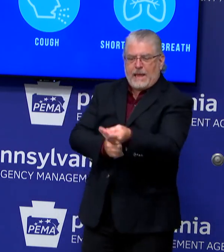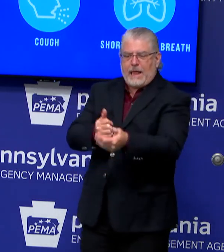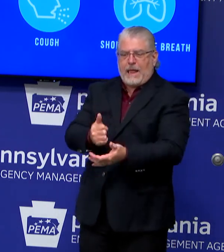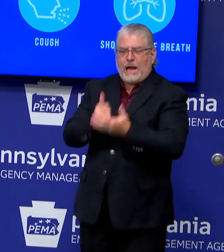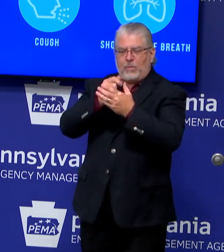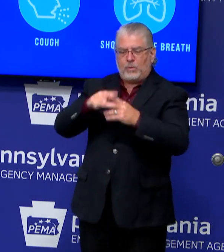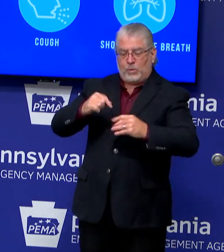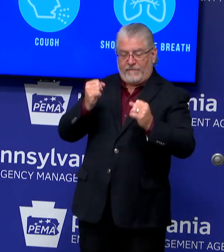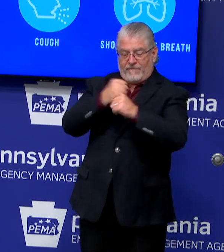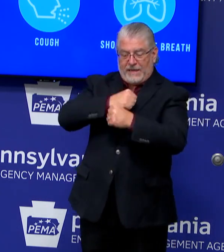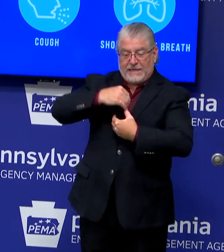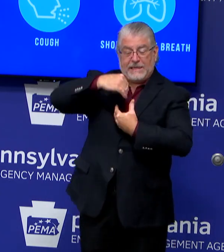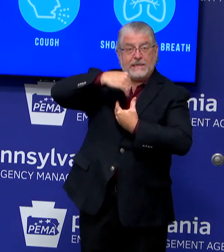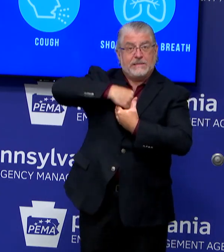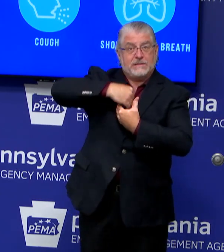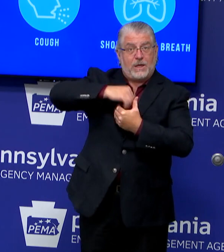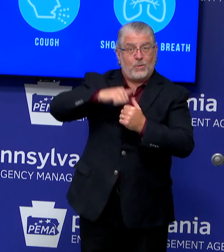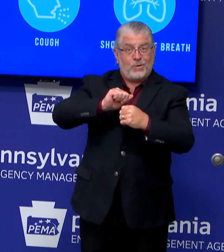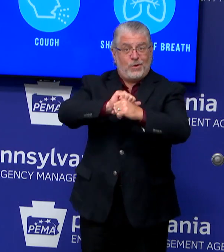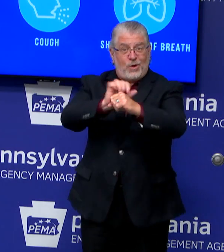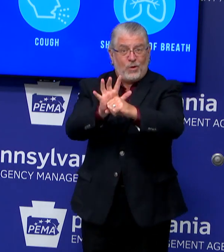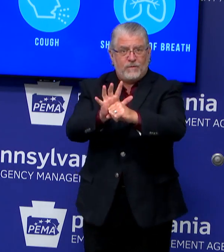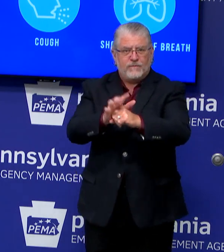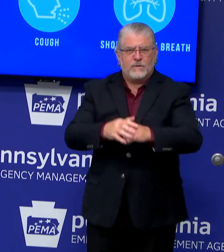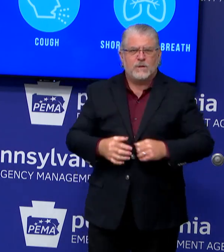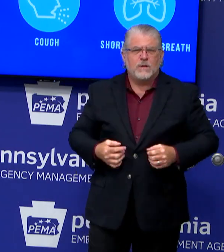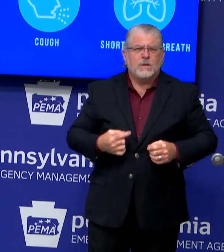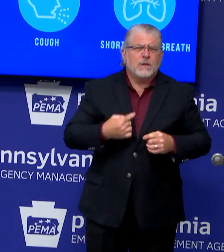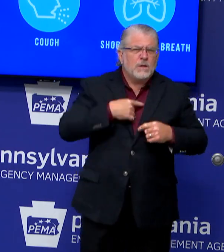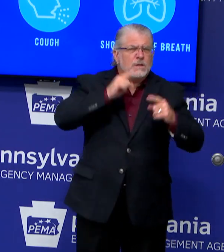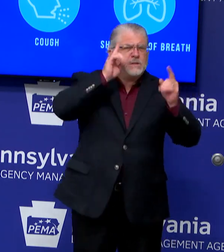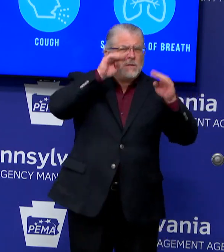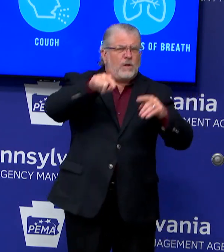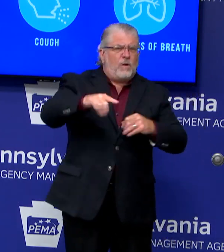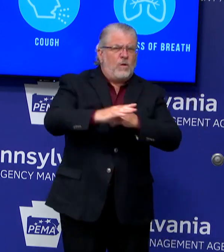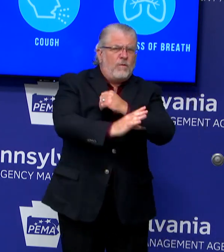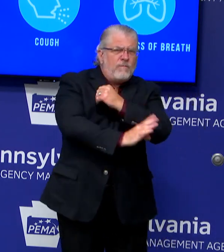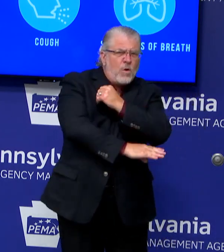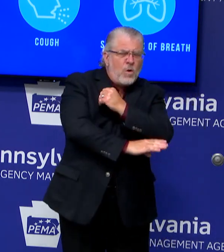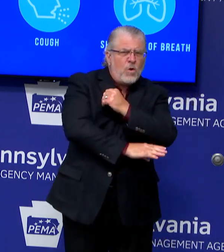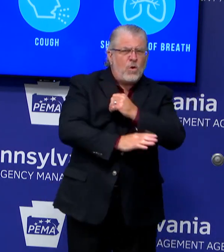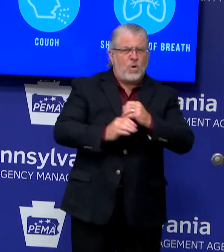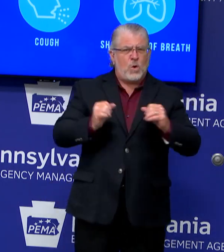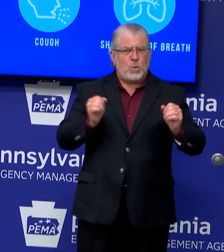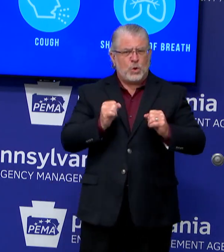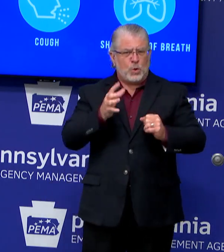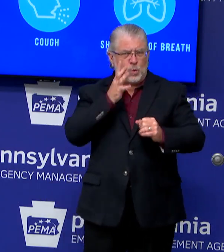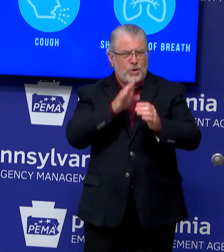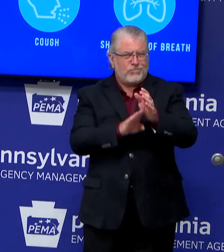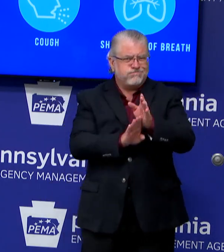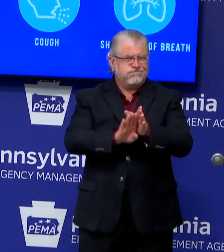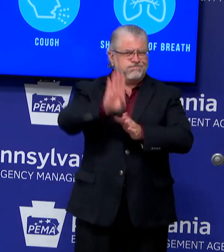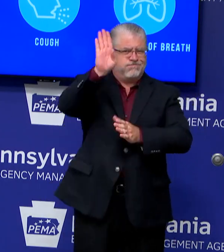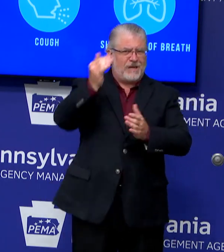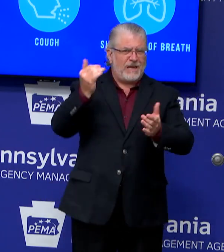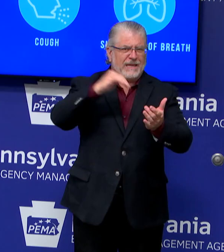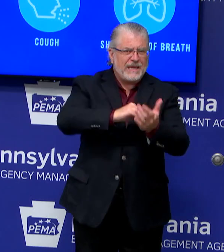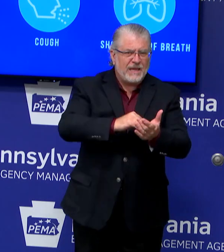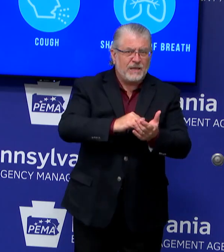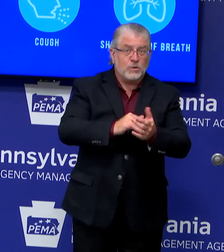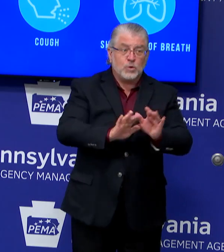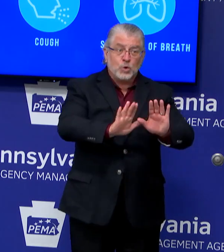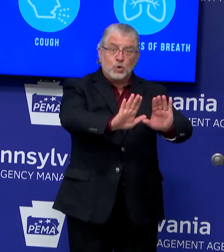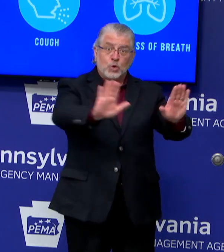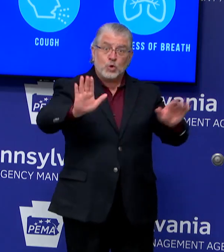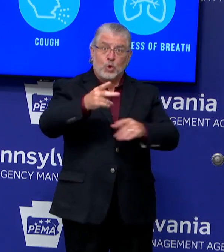anticipated resurgence of COVID-19 in the fall and winter, then your plasma may help many more people in their